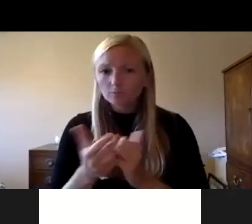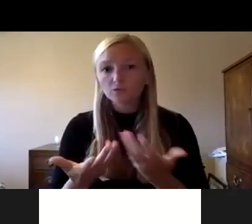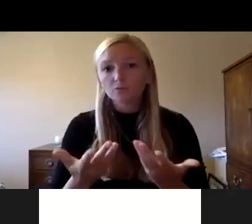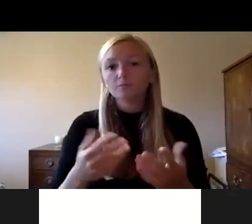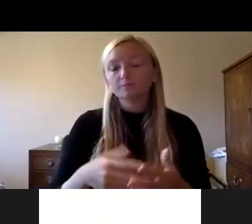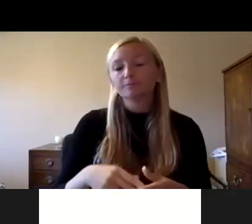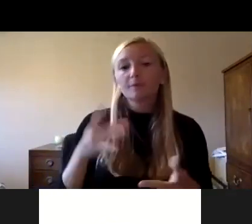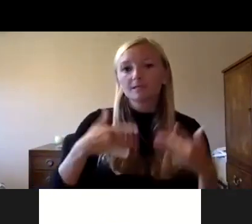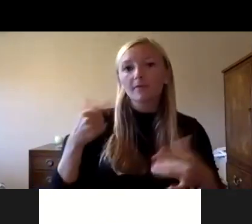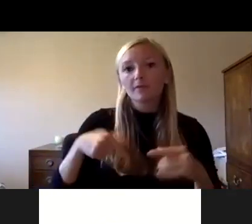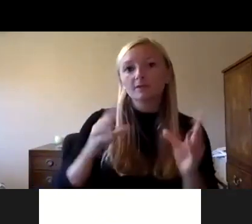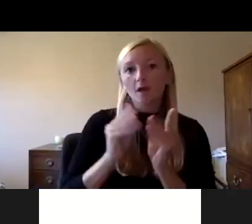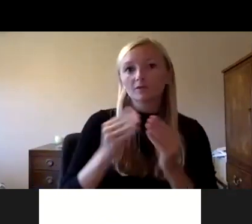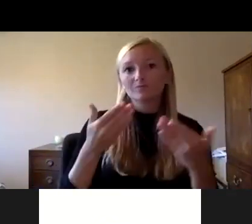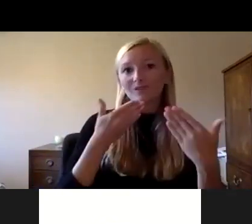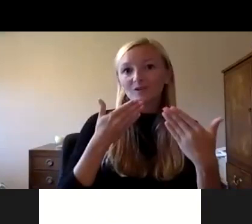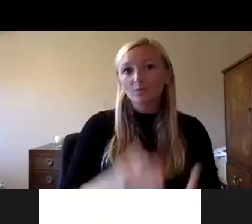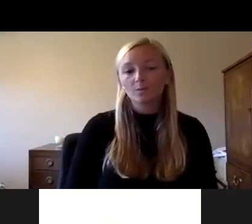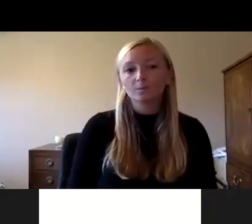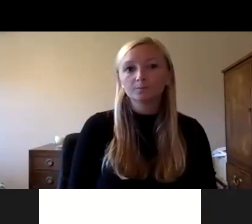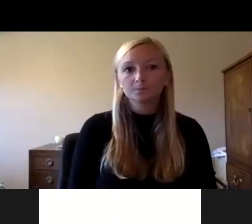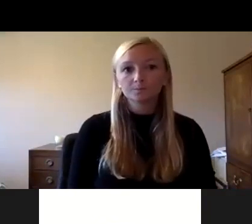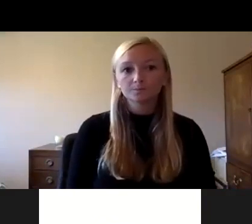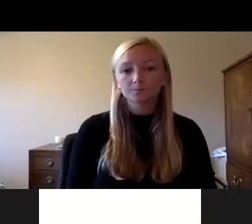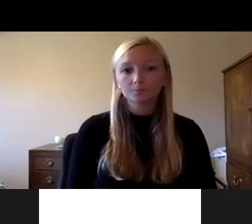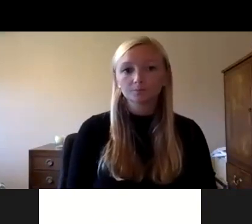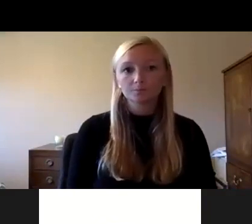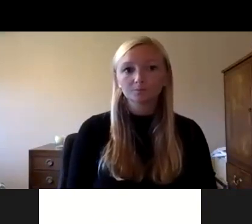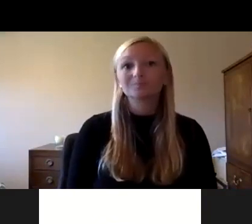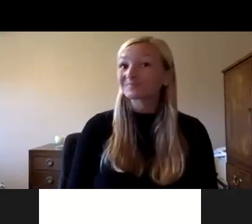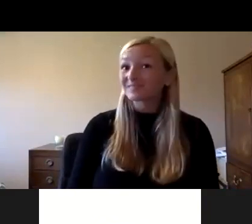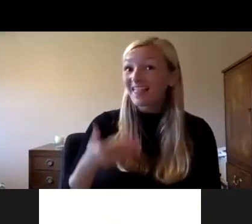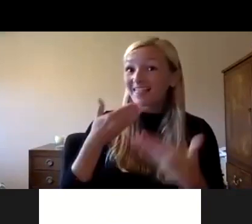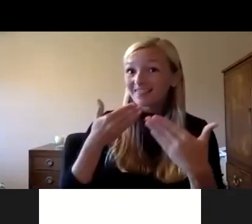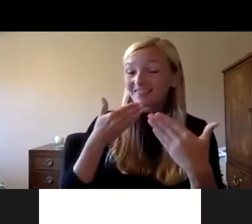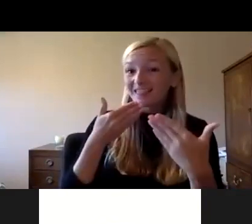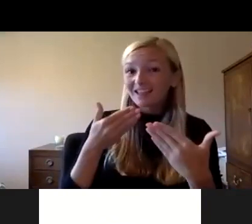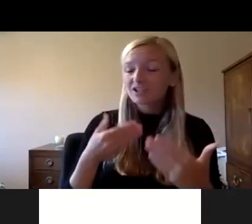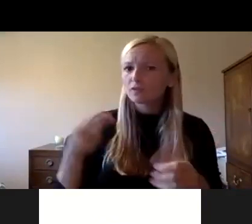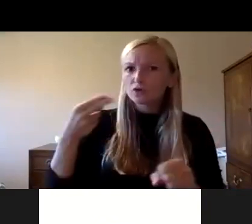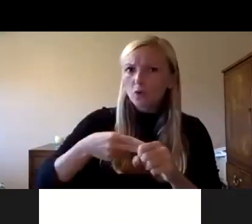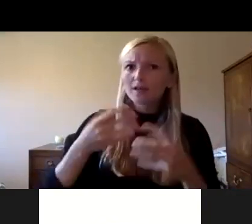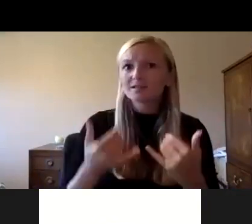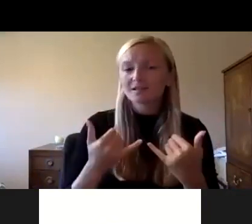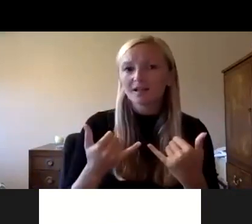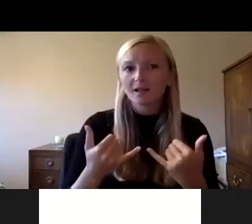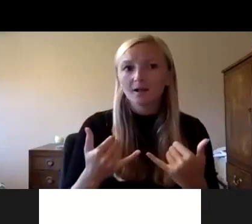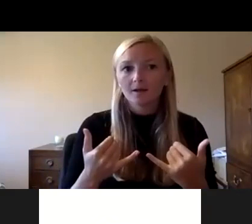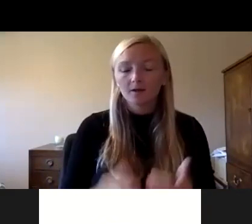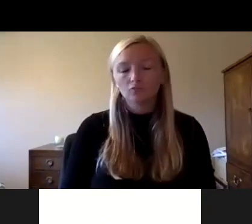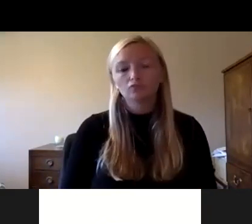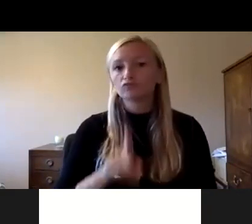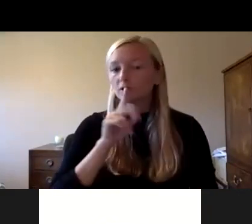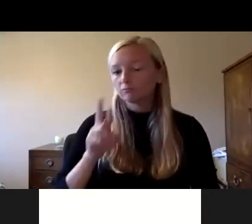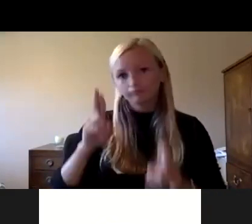thank you dr christina cochling for joining us today it was an honor to